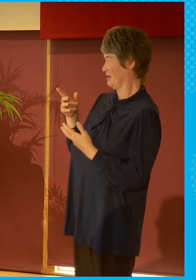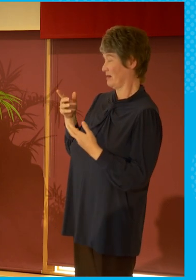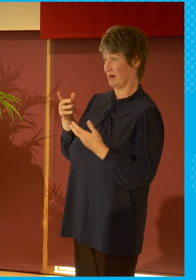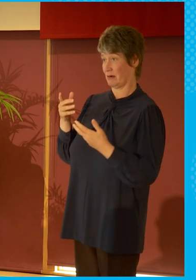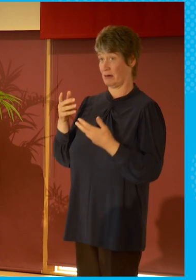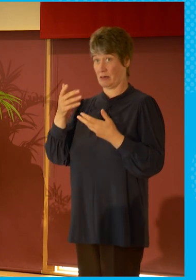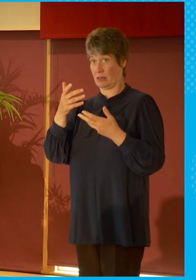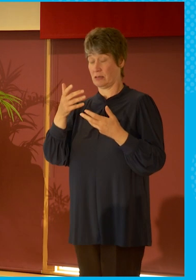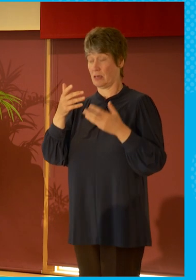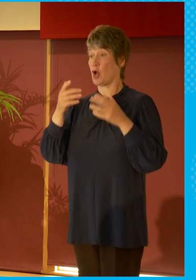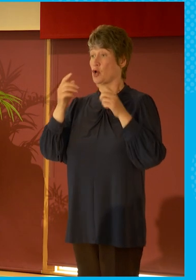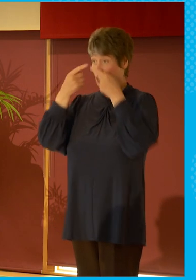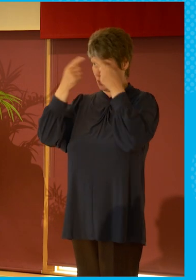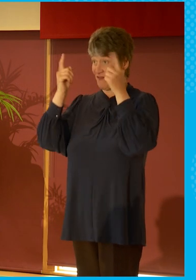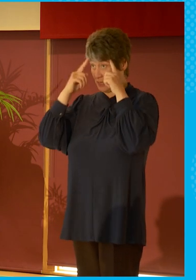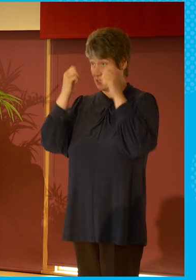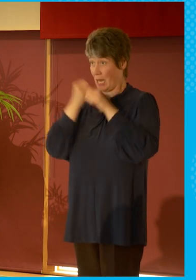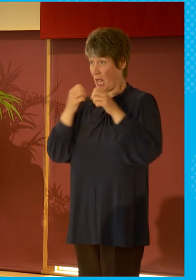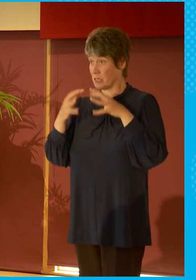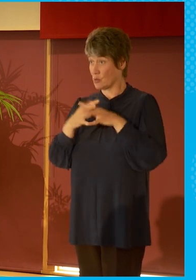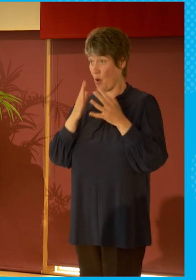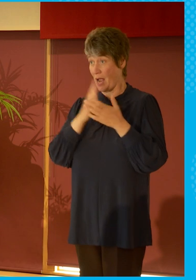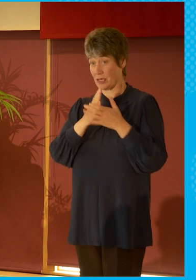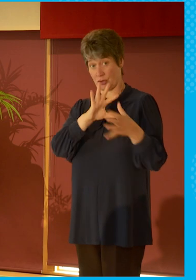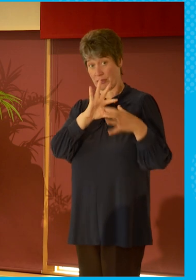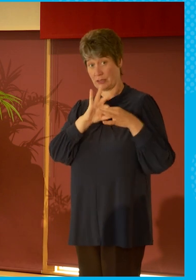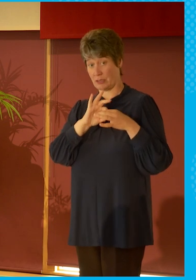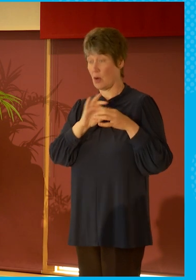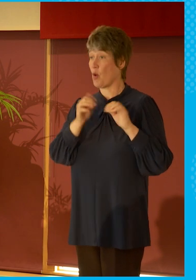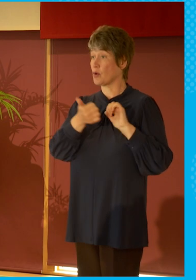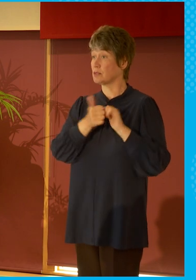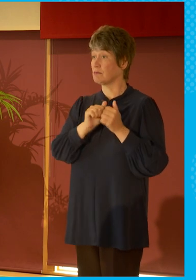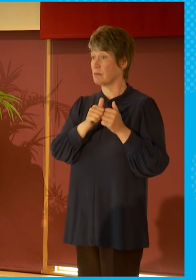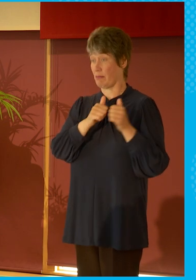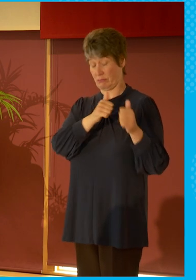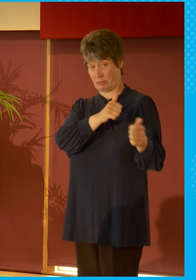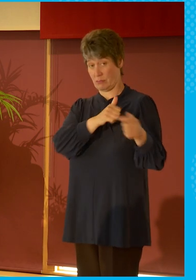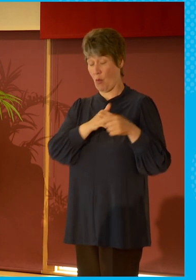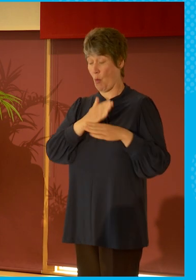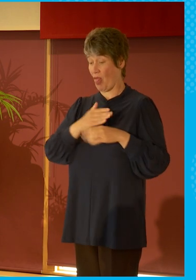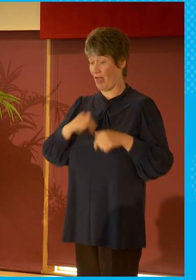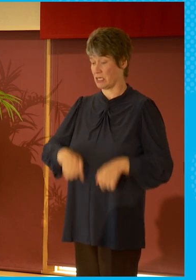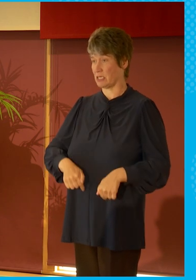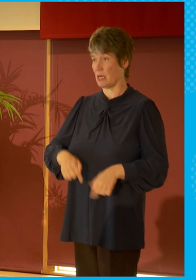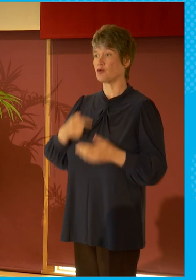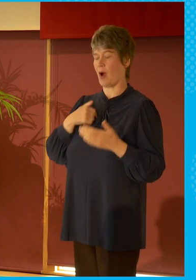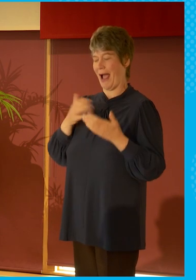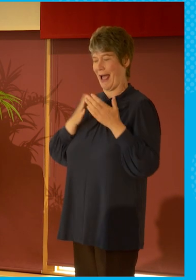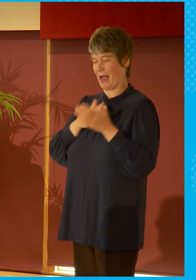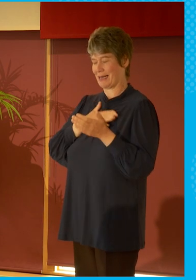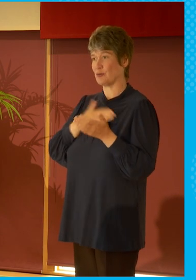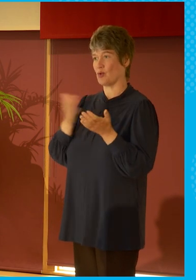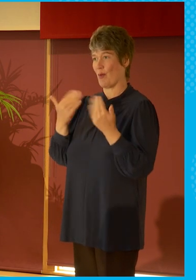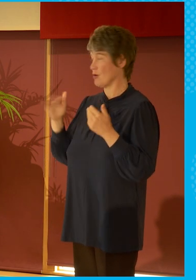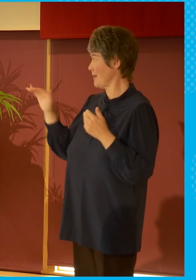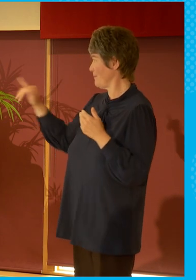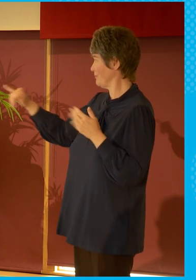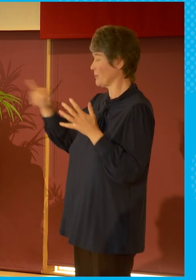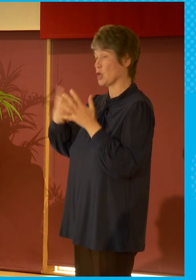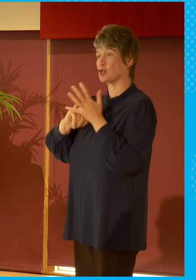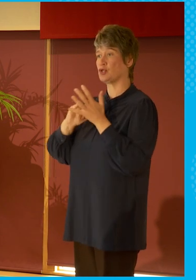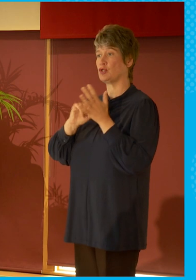University of Glasgow who are co-sponsors for this event to welcome to the stage this morning Stuart Casimir,